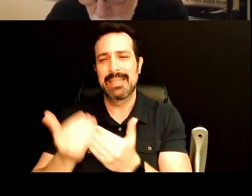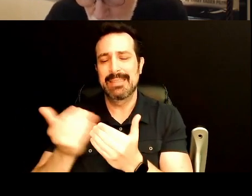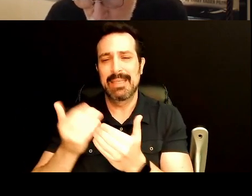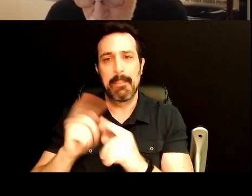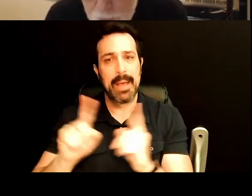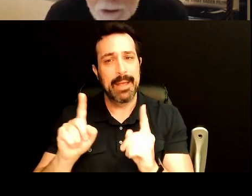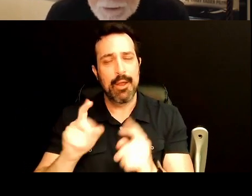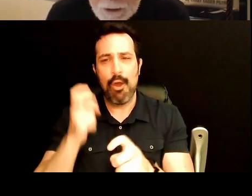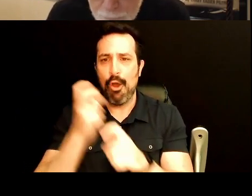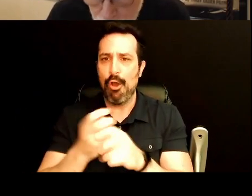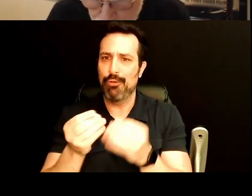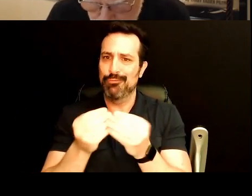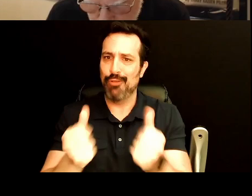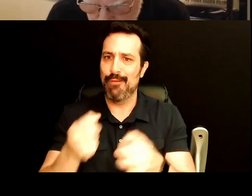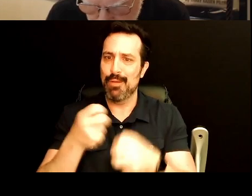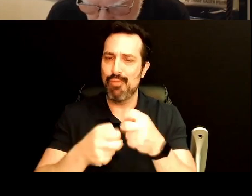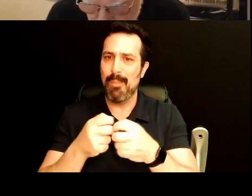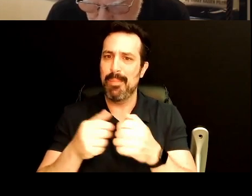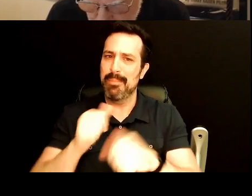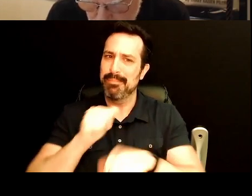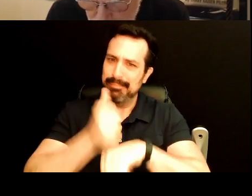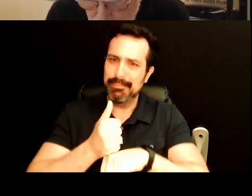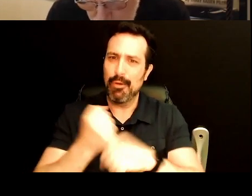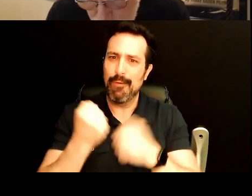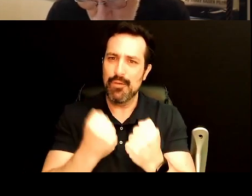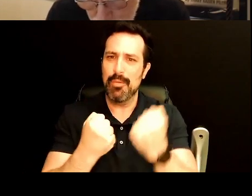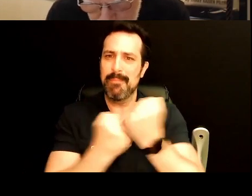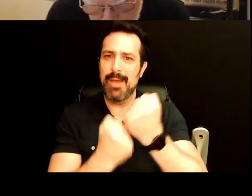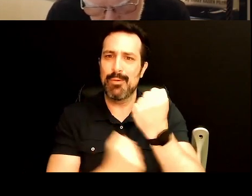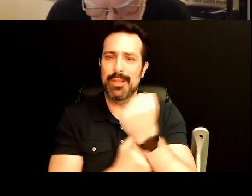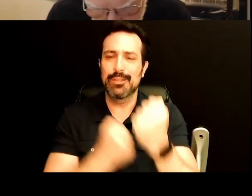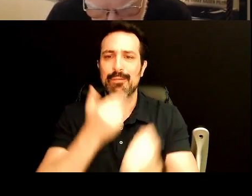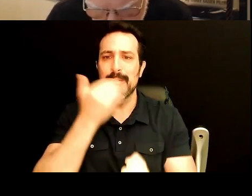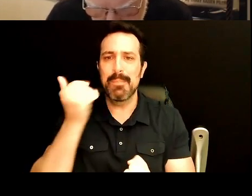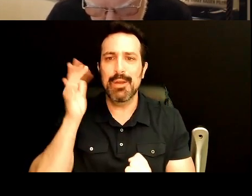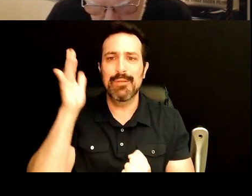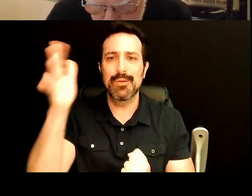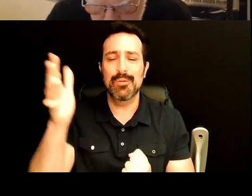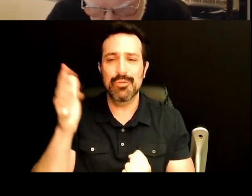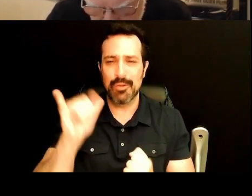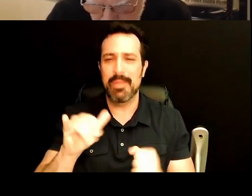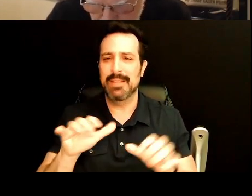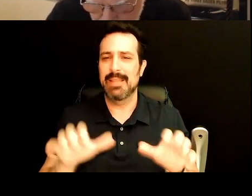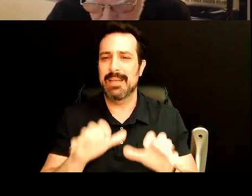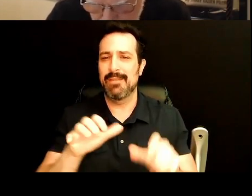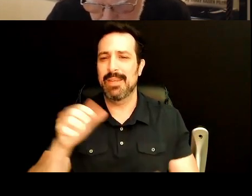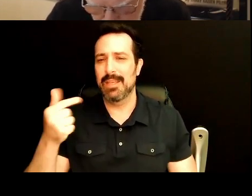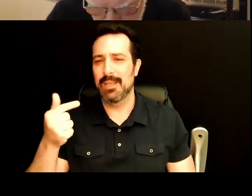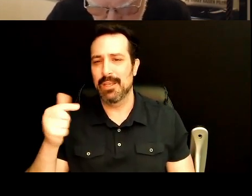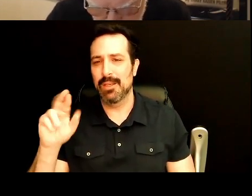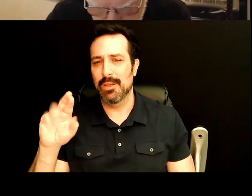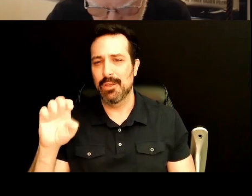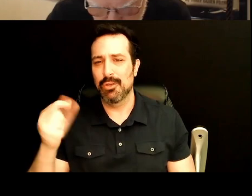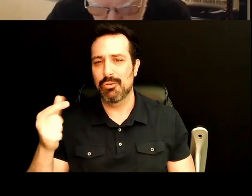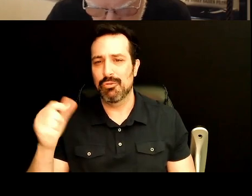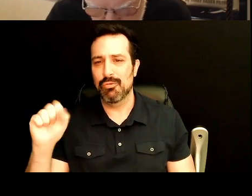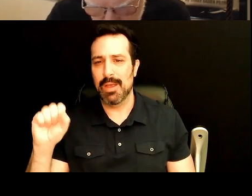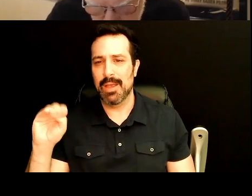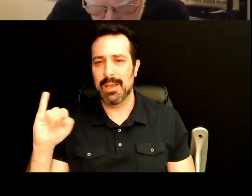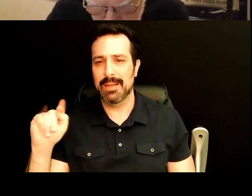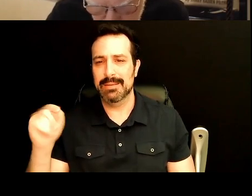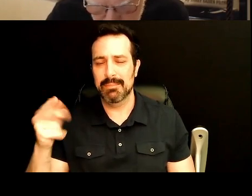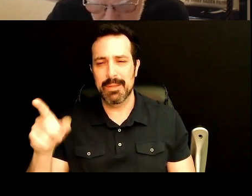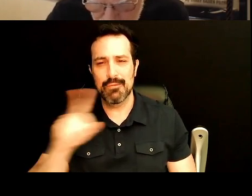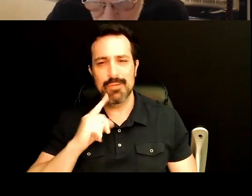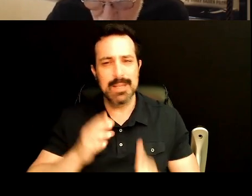on which to build a better future as this is an activity that Greg Schmidt is passionately pursuing. So